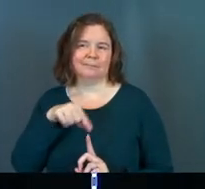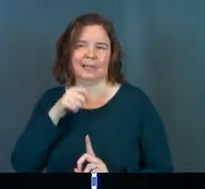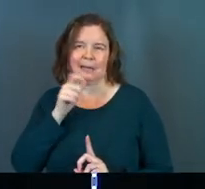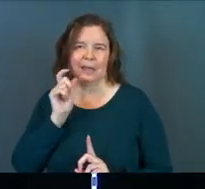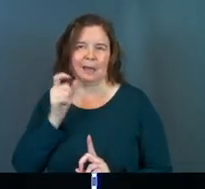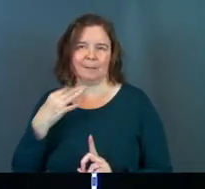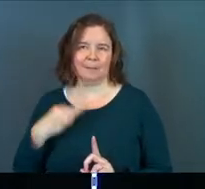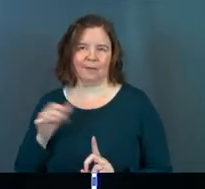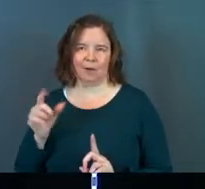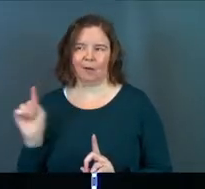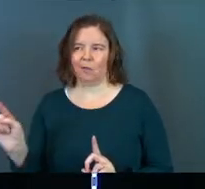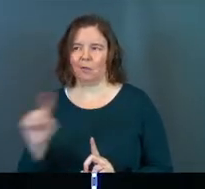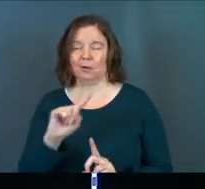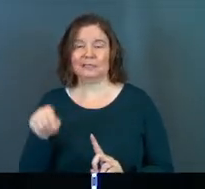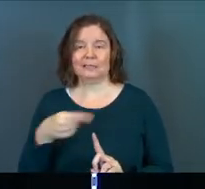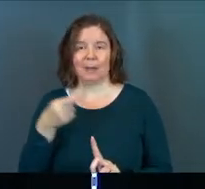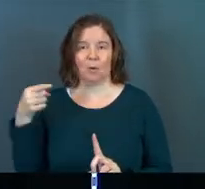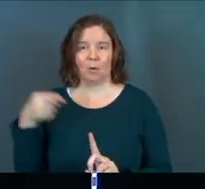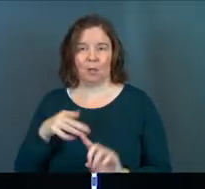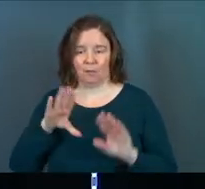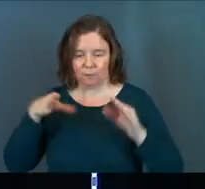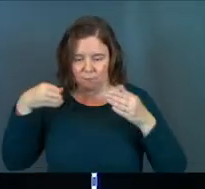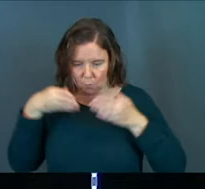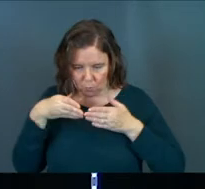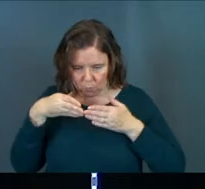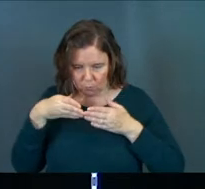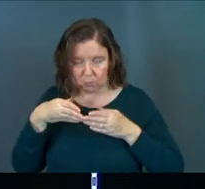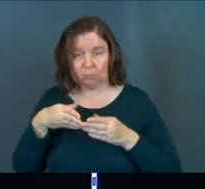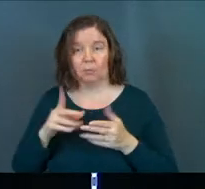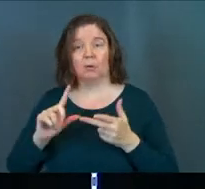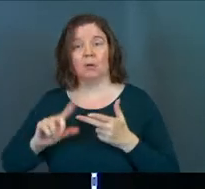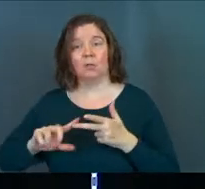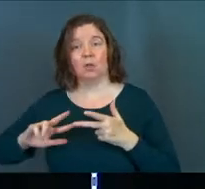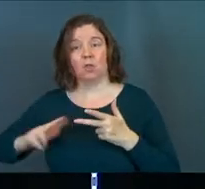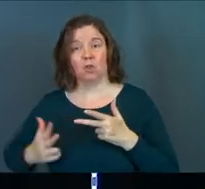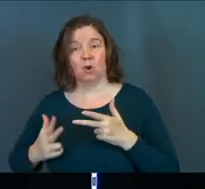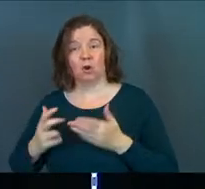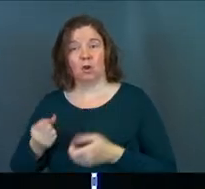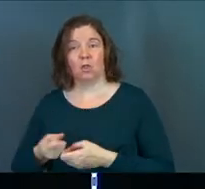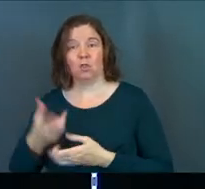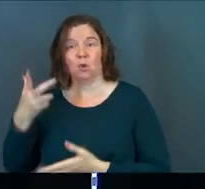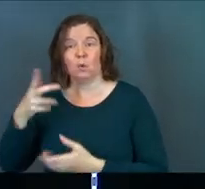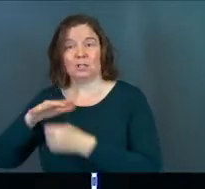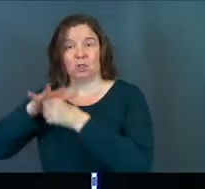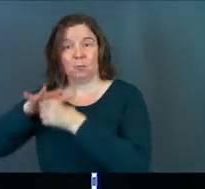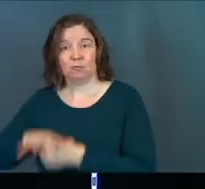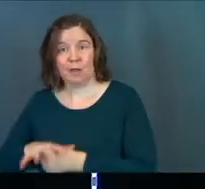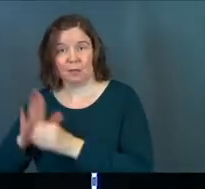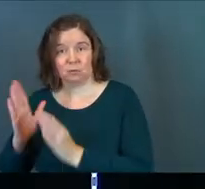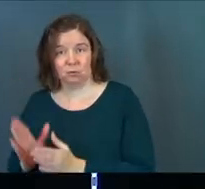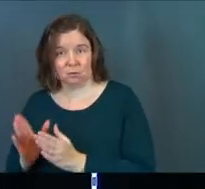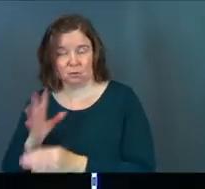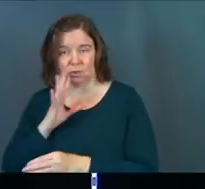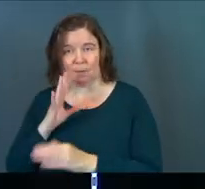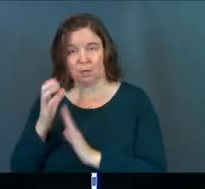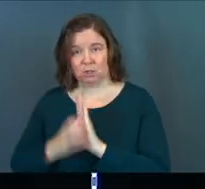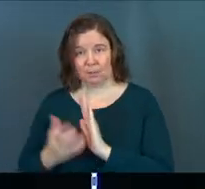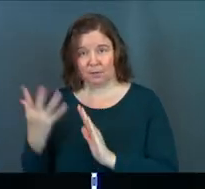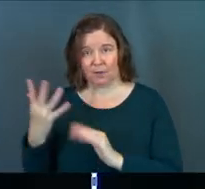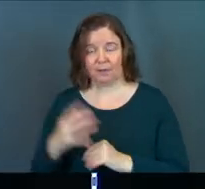It's all about them. And then the third one, the rich oppressor, what he talks about in chapter five,